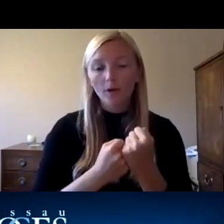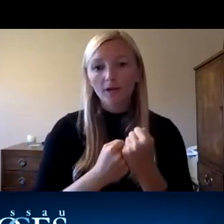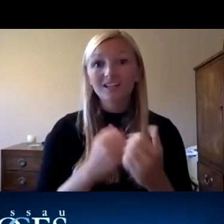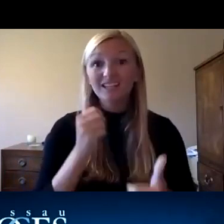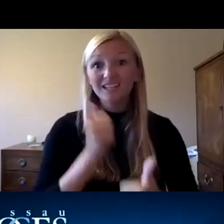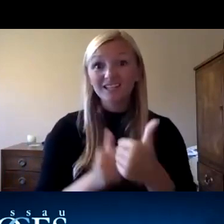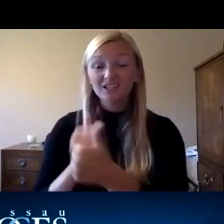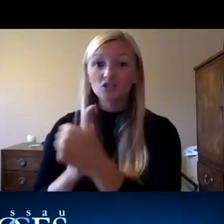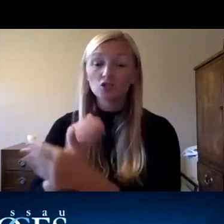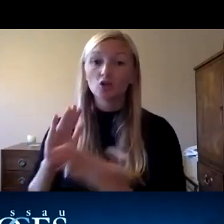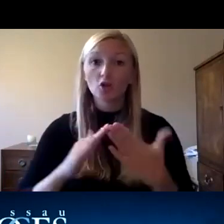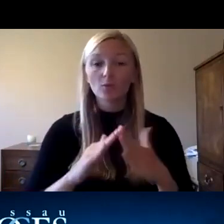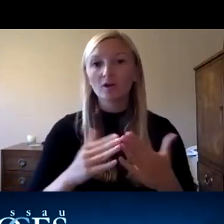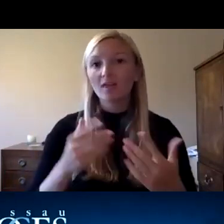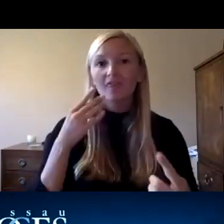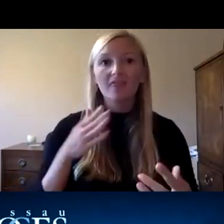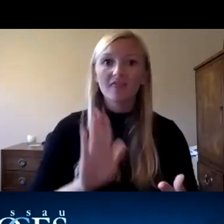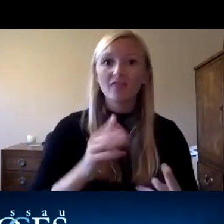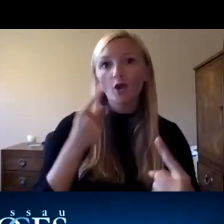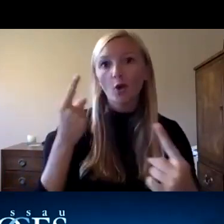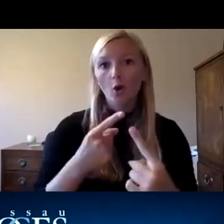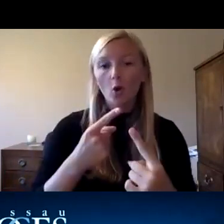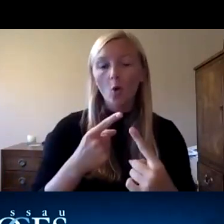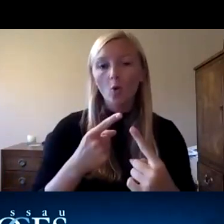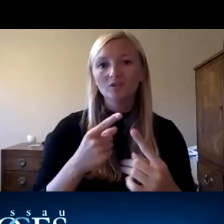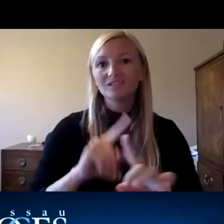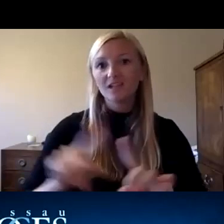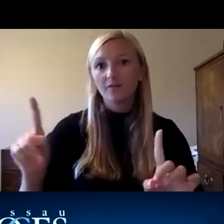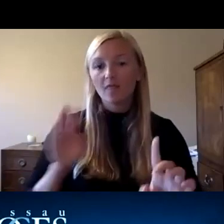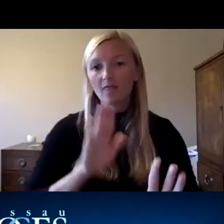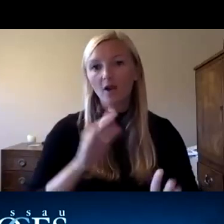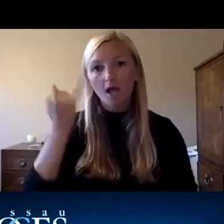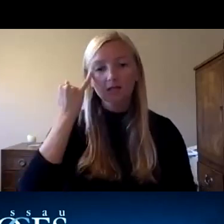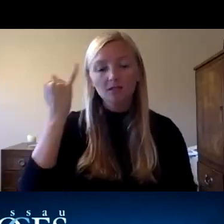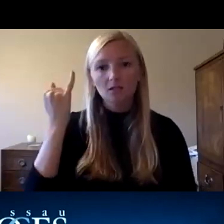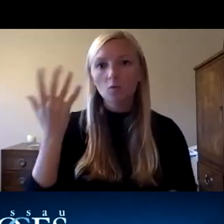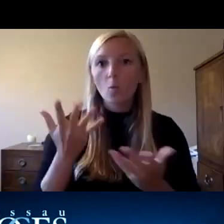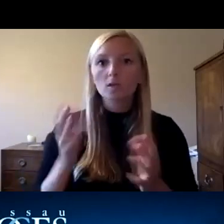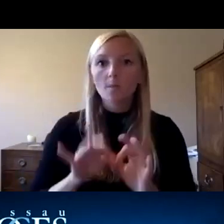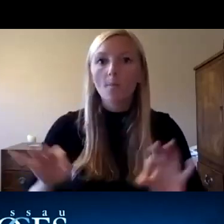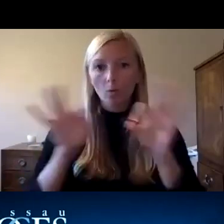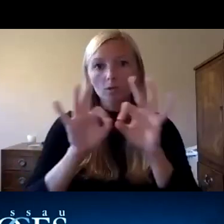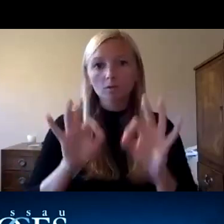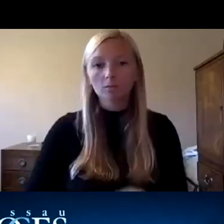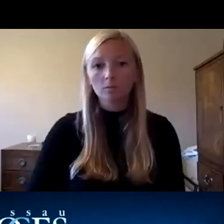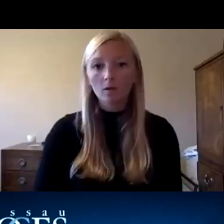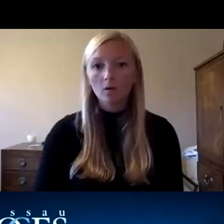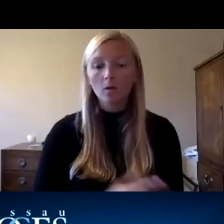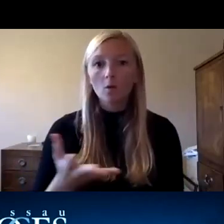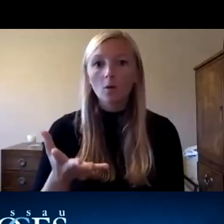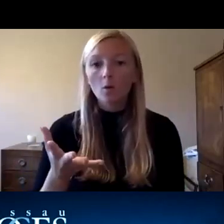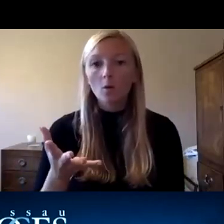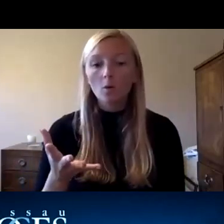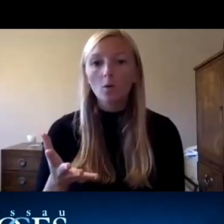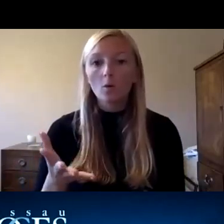has their own goals and um you know ideals for what's critical for them and we want the built environment to